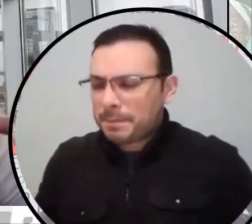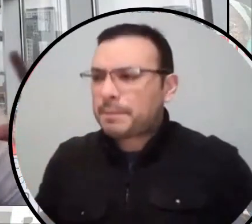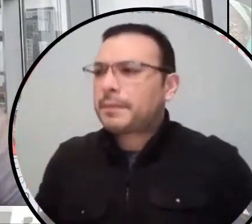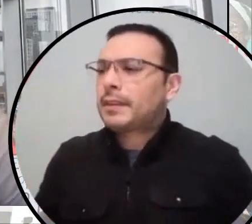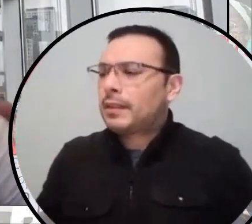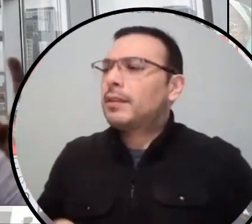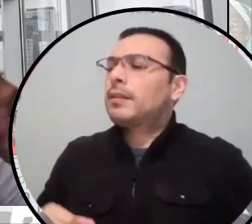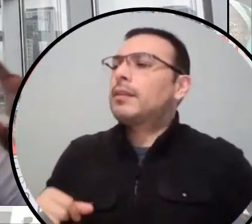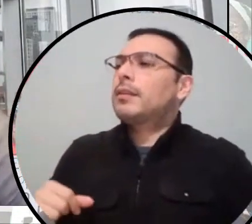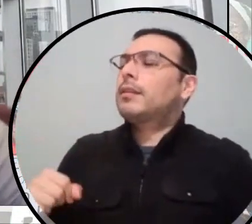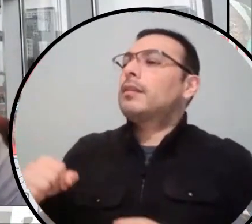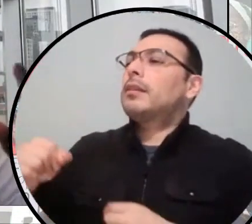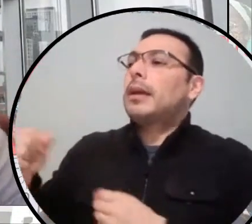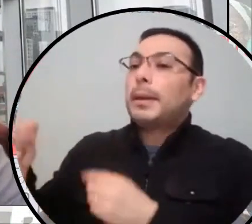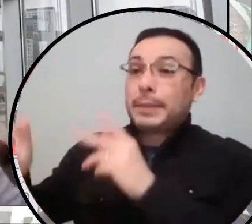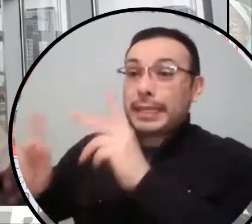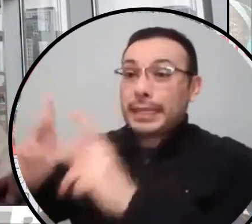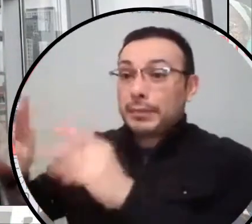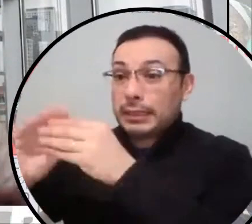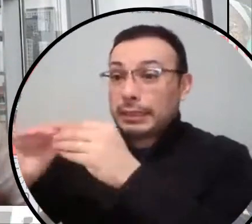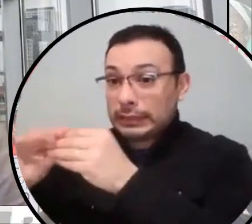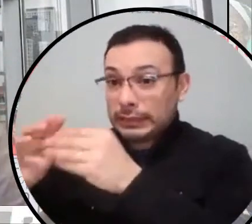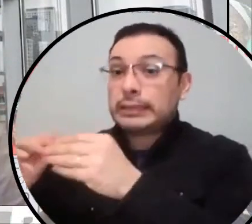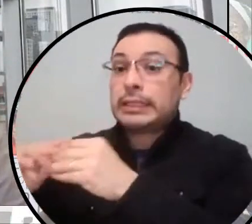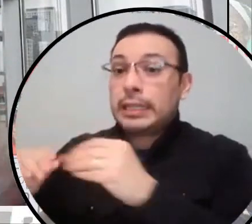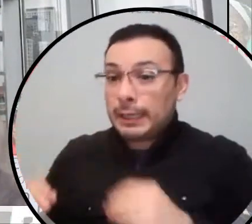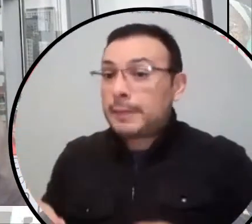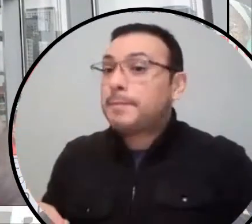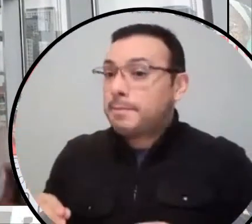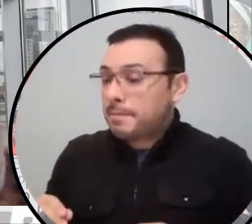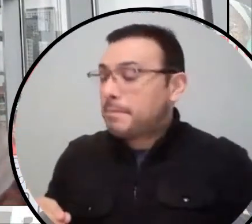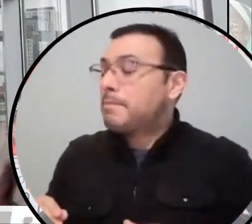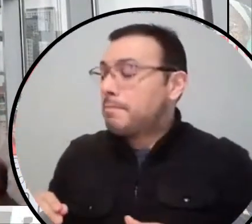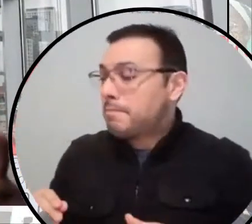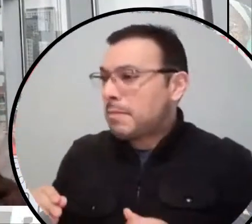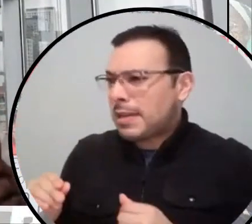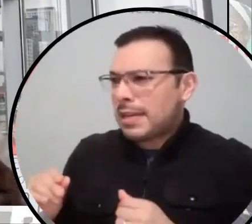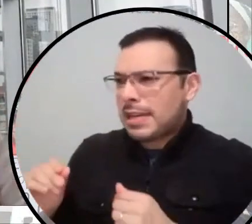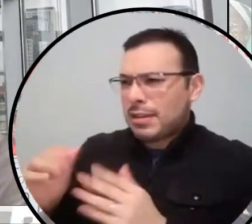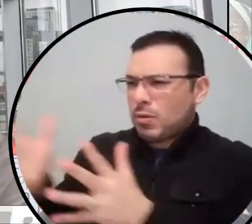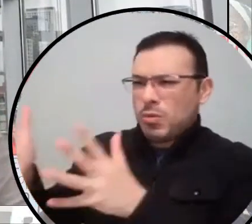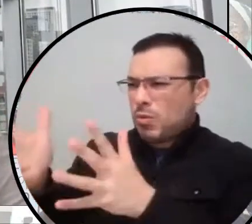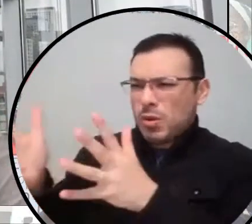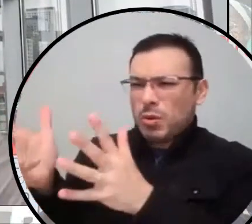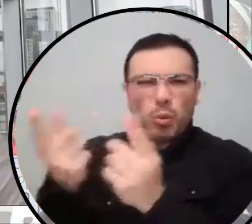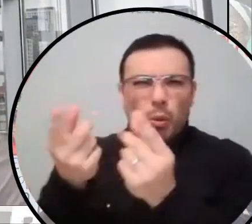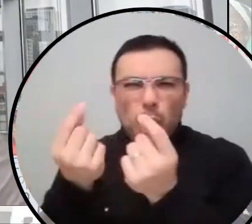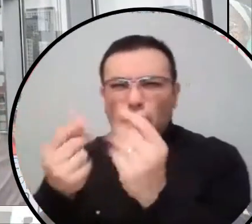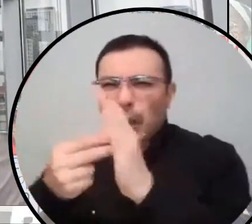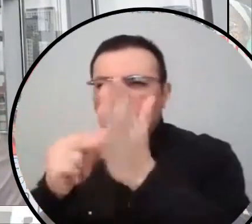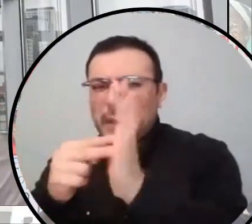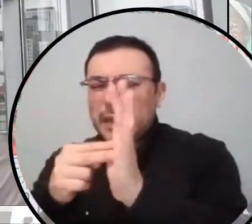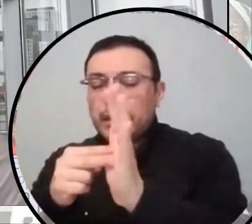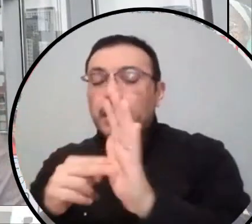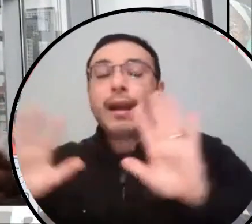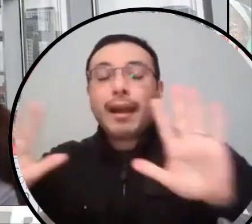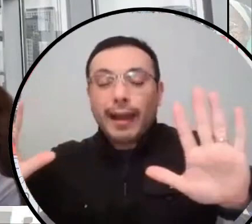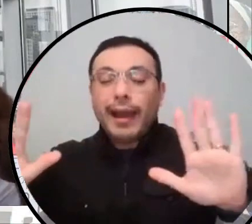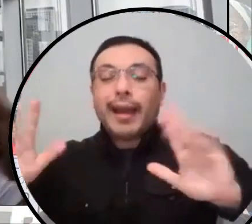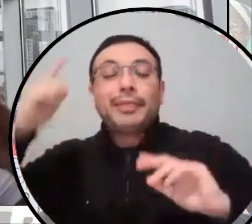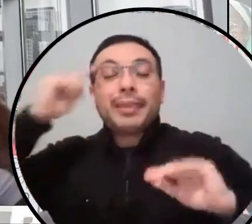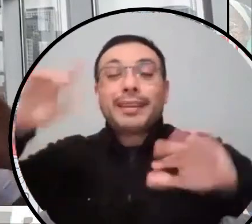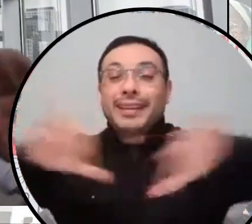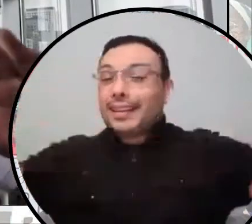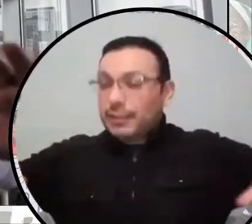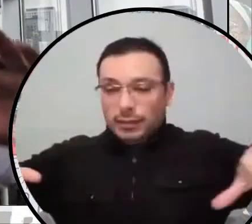speak it, speak of those two things as if they exist in separate worlds or as if they're mutually exclusive. I think, you know, they should, those two things are